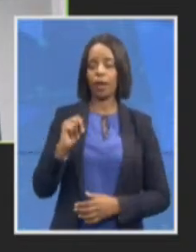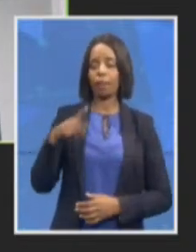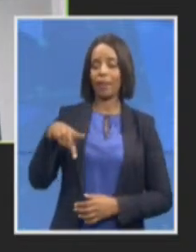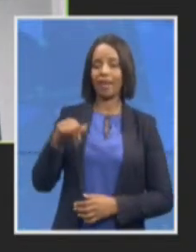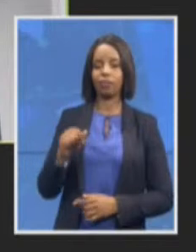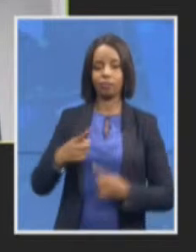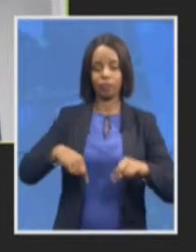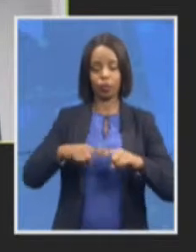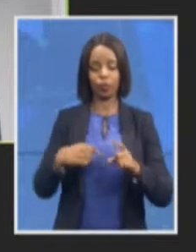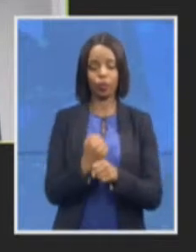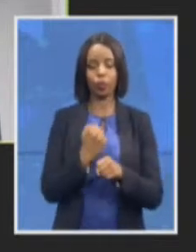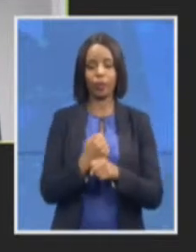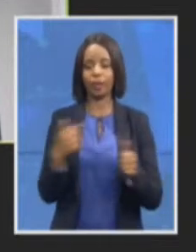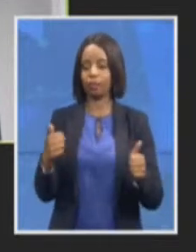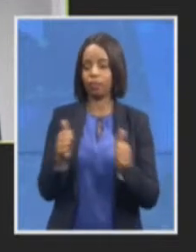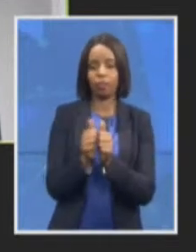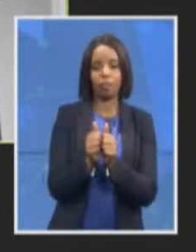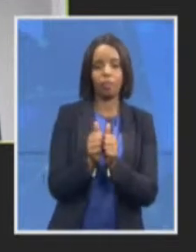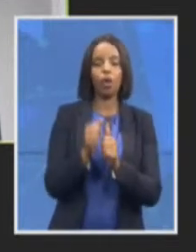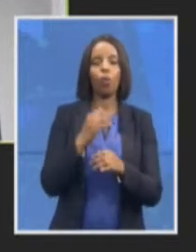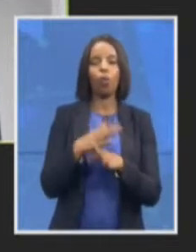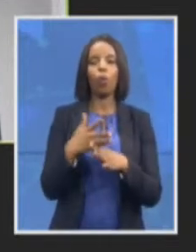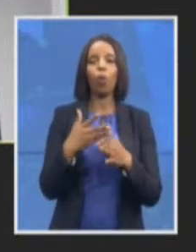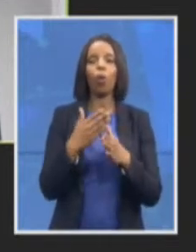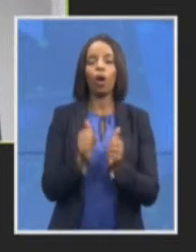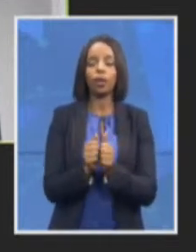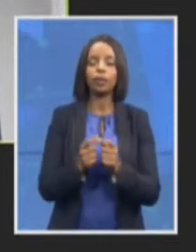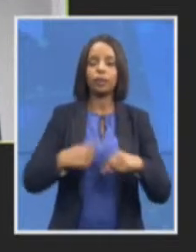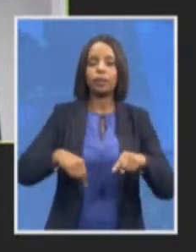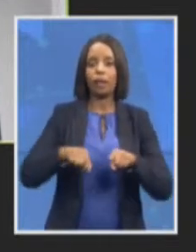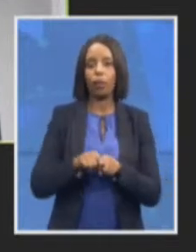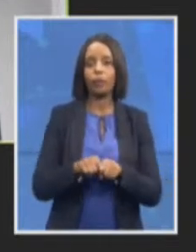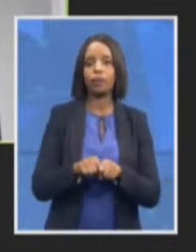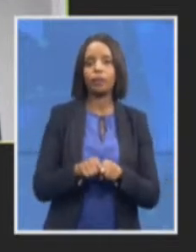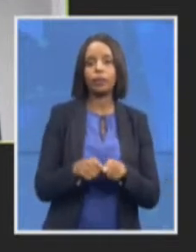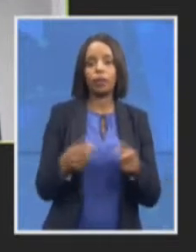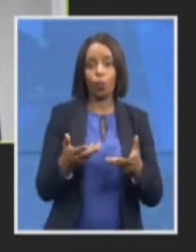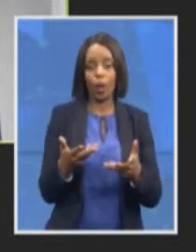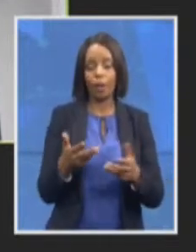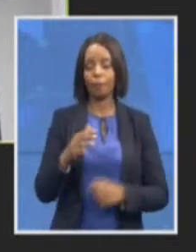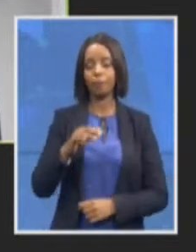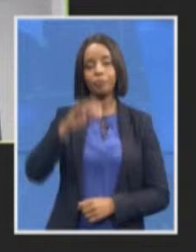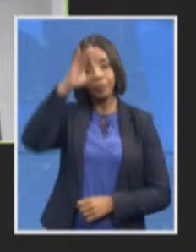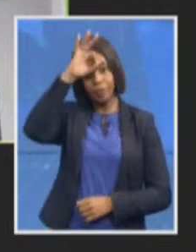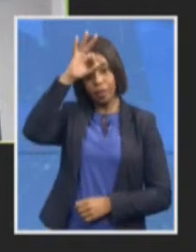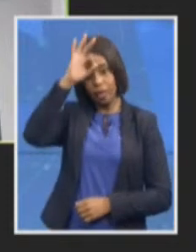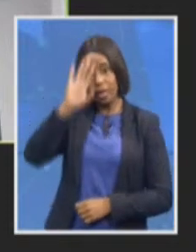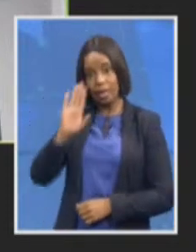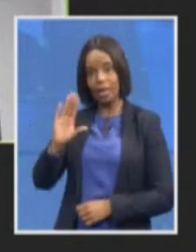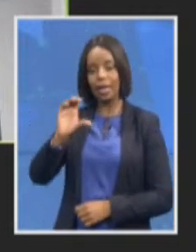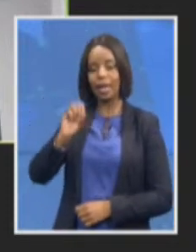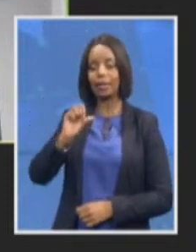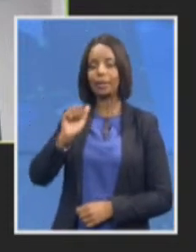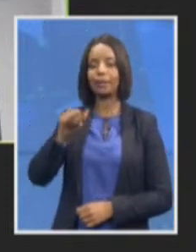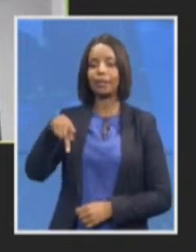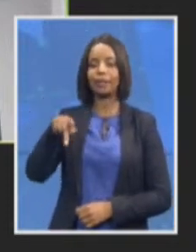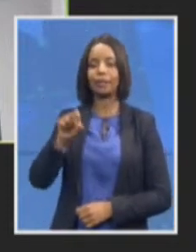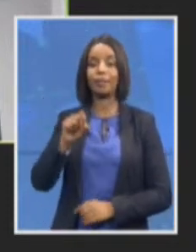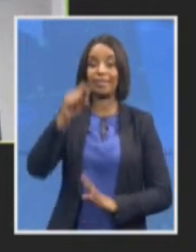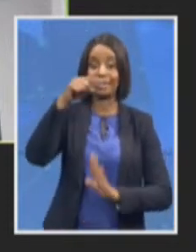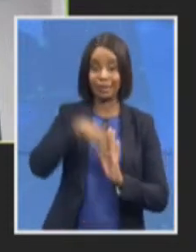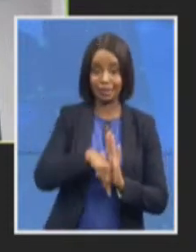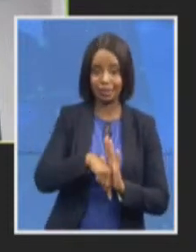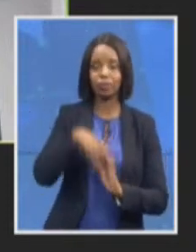in the SAPS and I will give you some more detail on this we've been particularly also